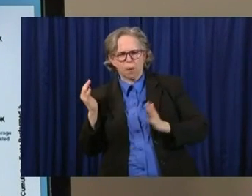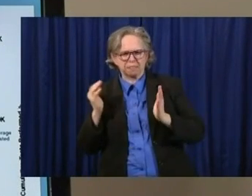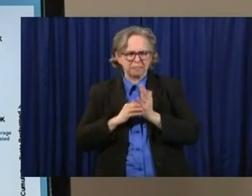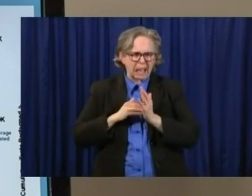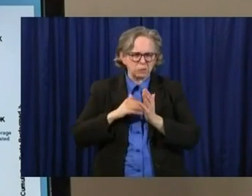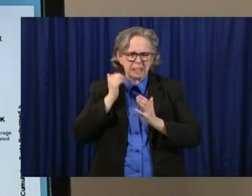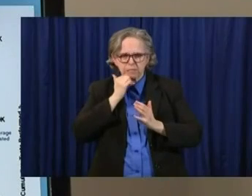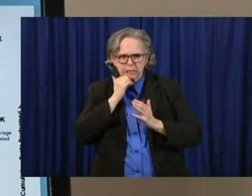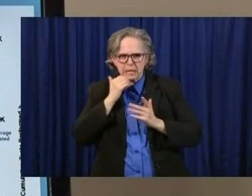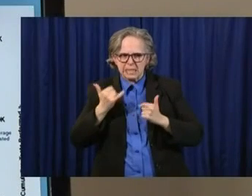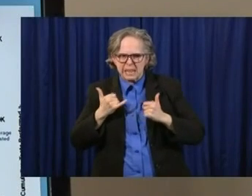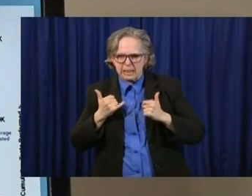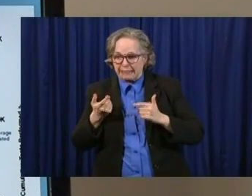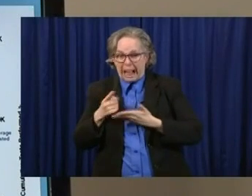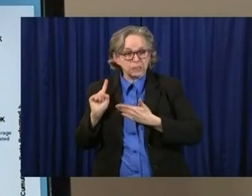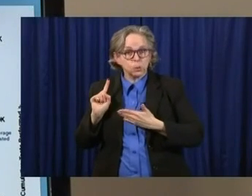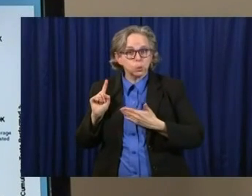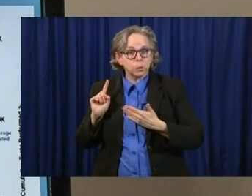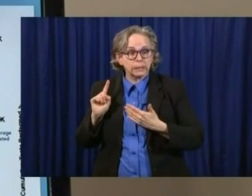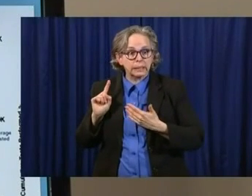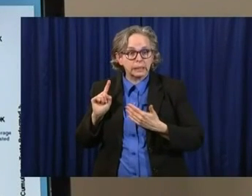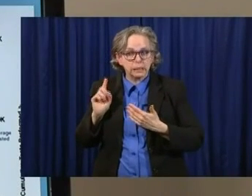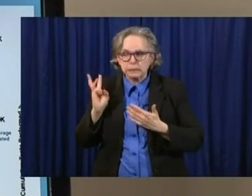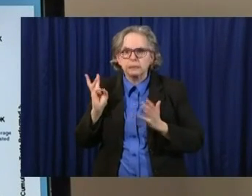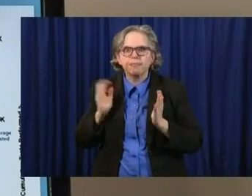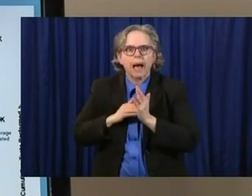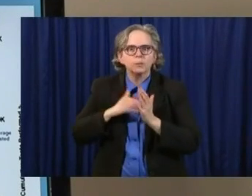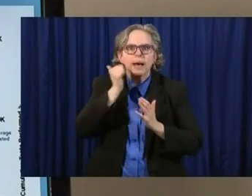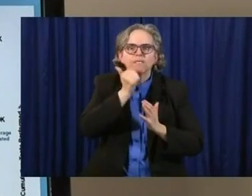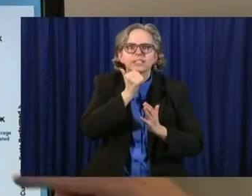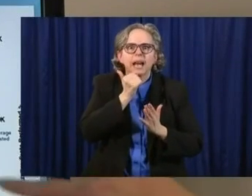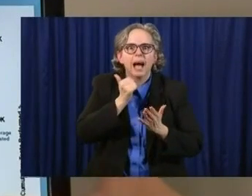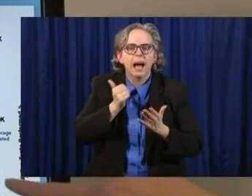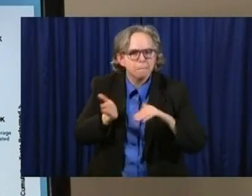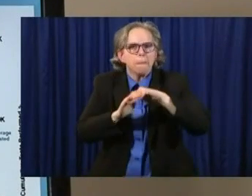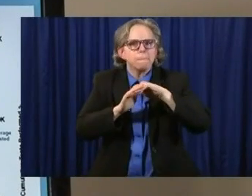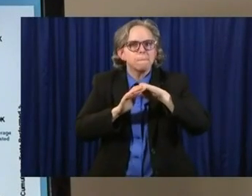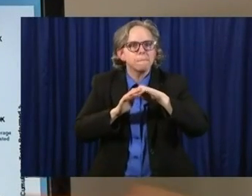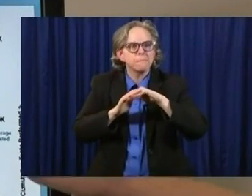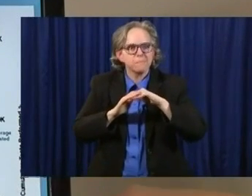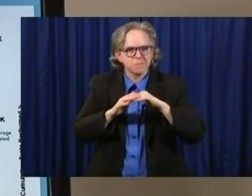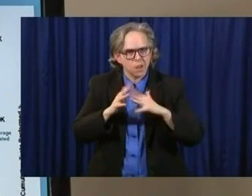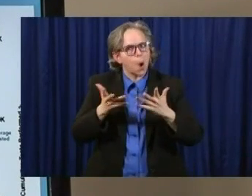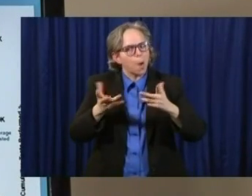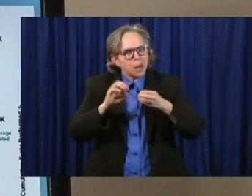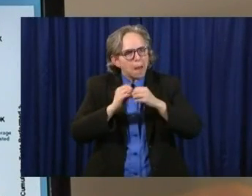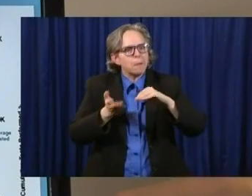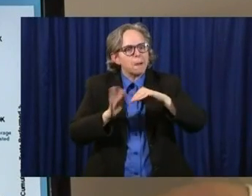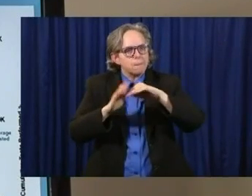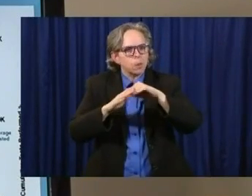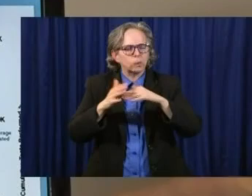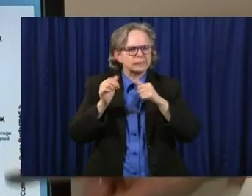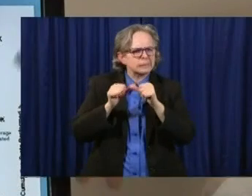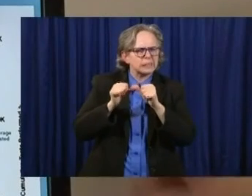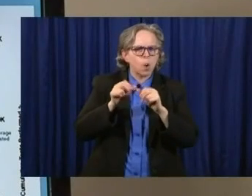week, near 6 to a little over 6,000 tests per day. And we are going to be tracking that. We'll be tracking that